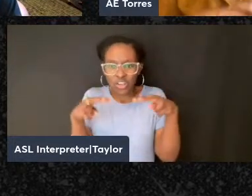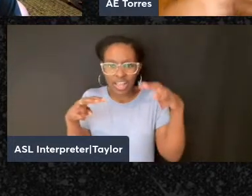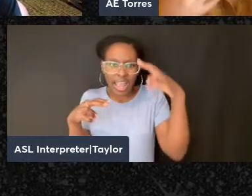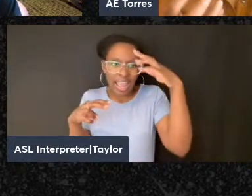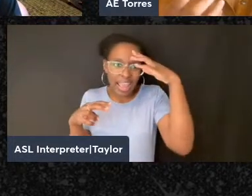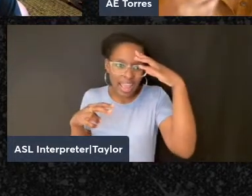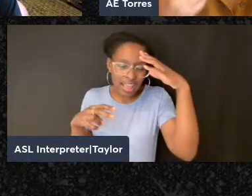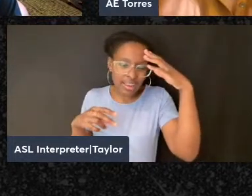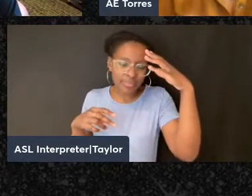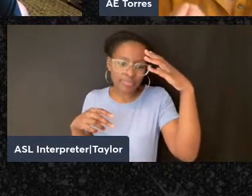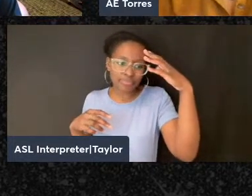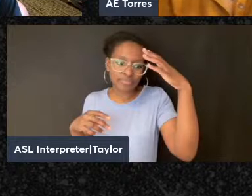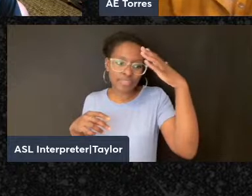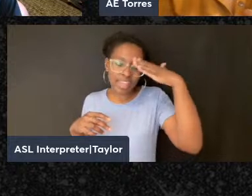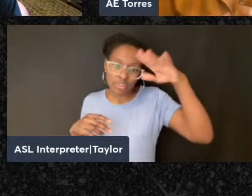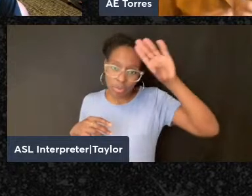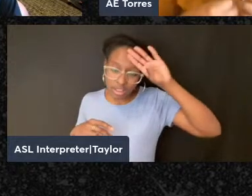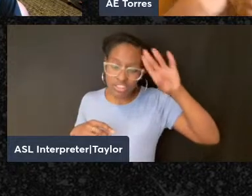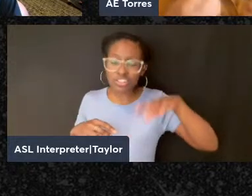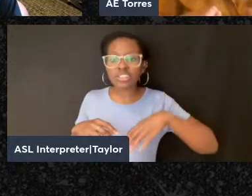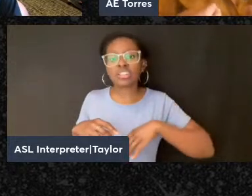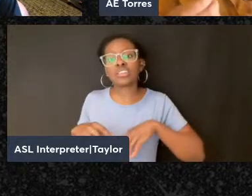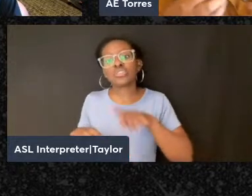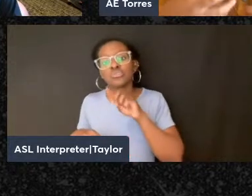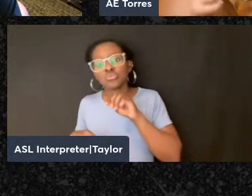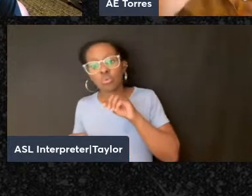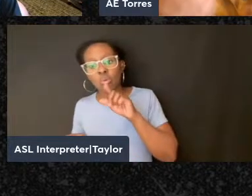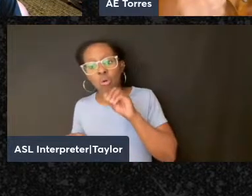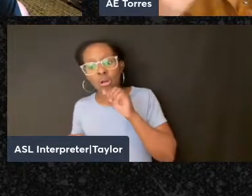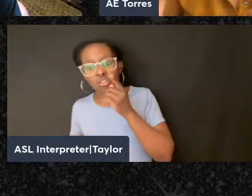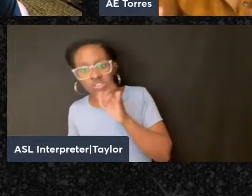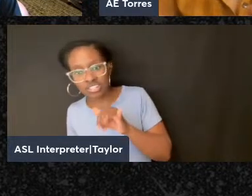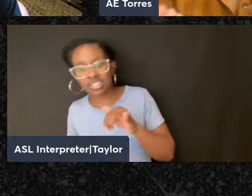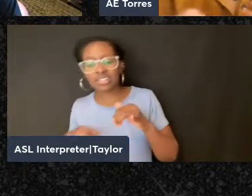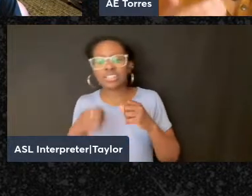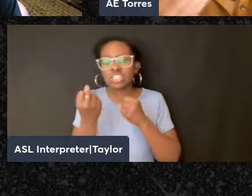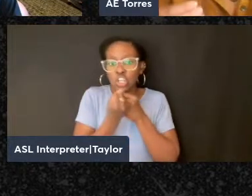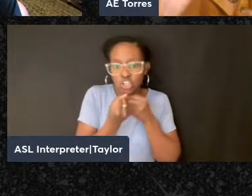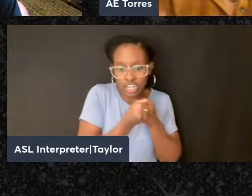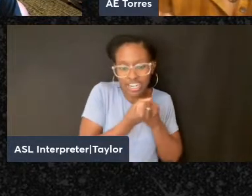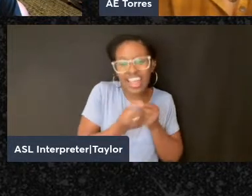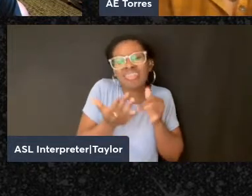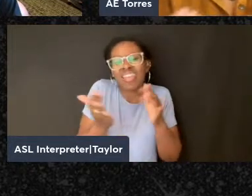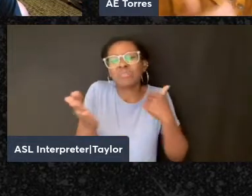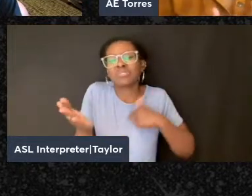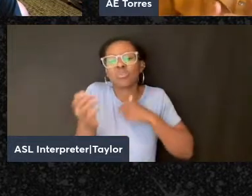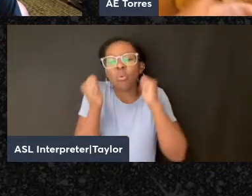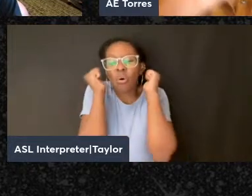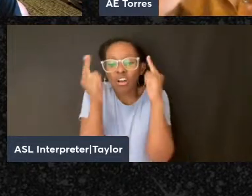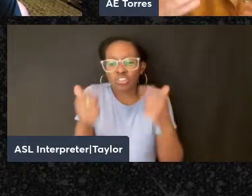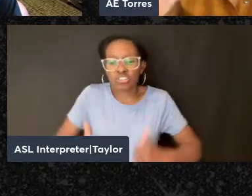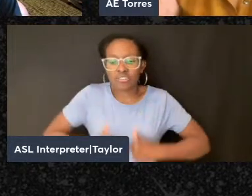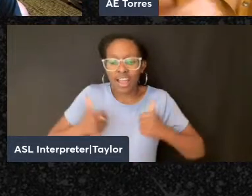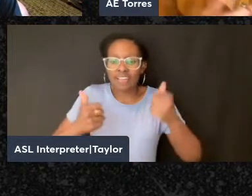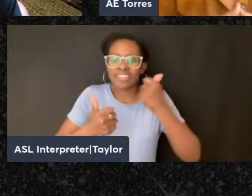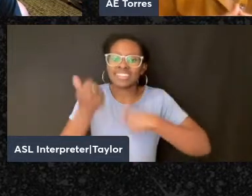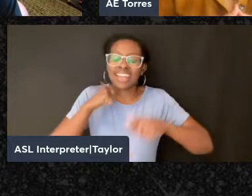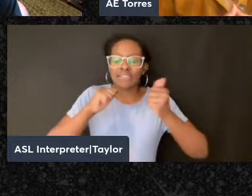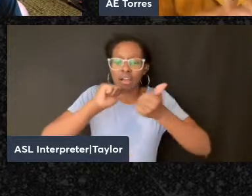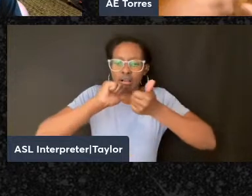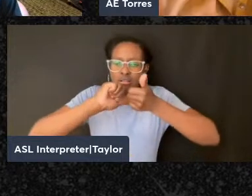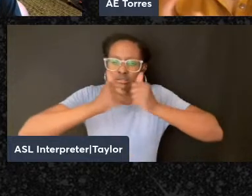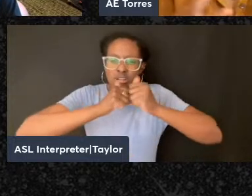that it's mutual aid and solidarity, which allows us all to survive rather than competition as the engine